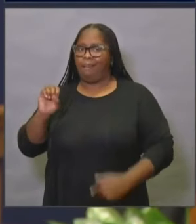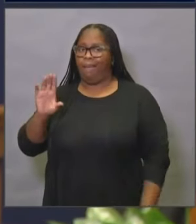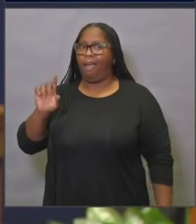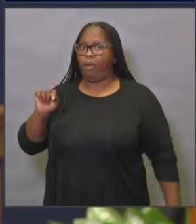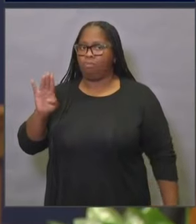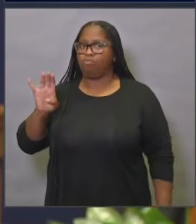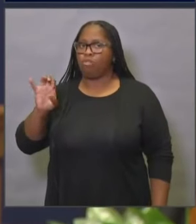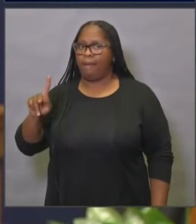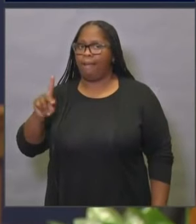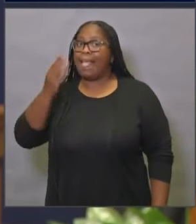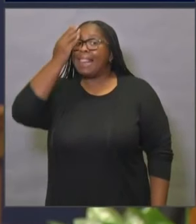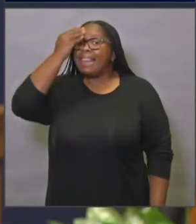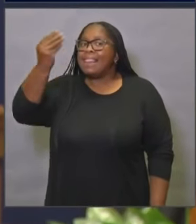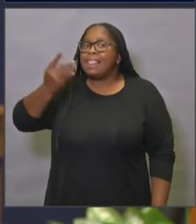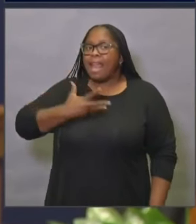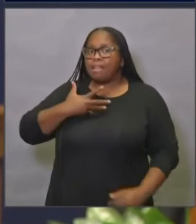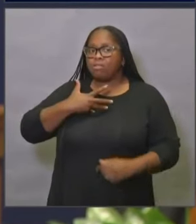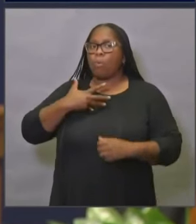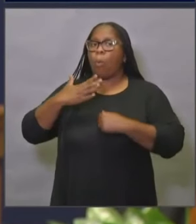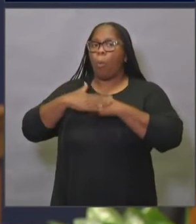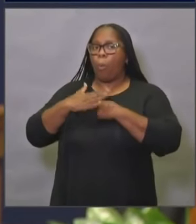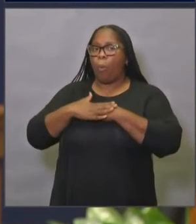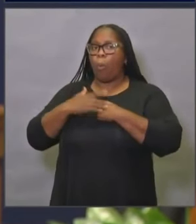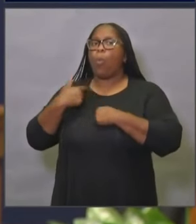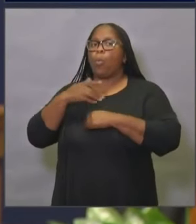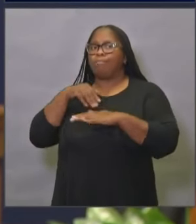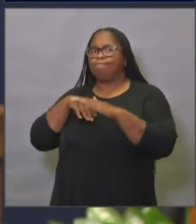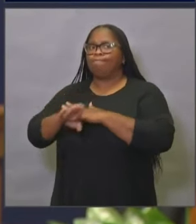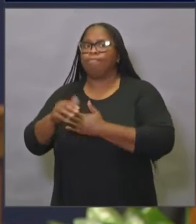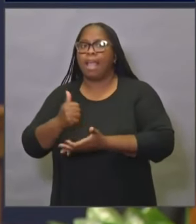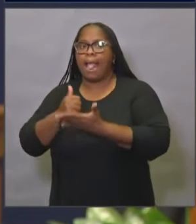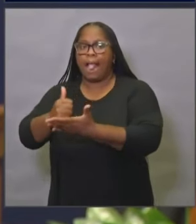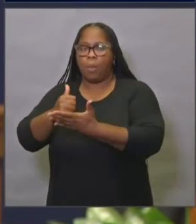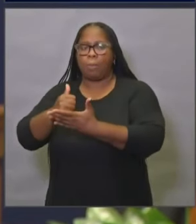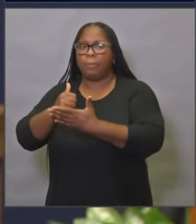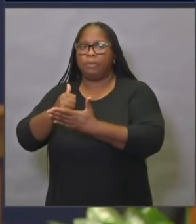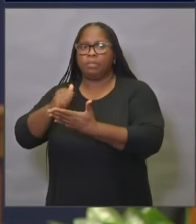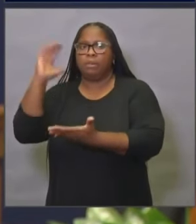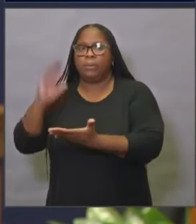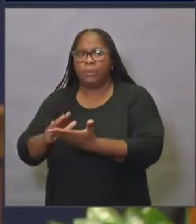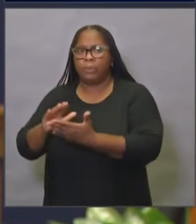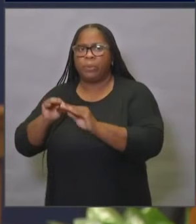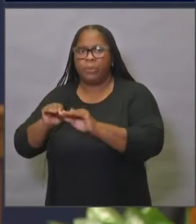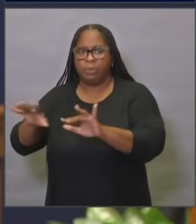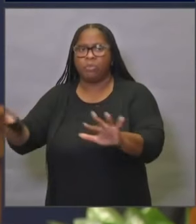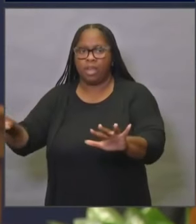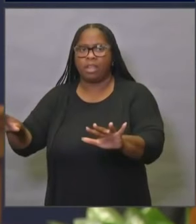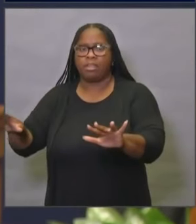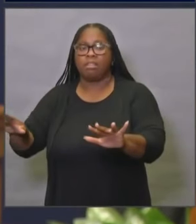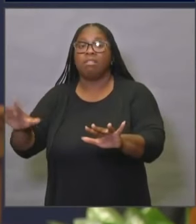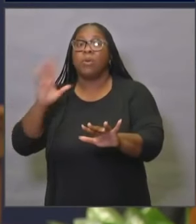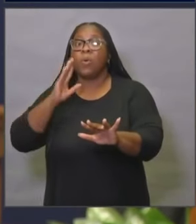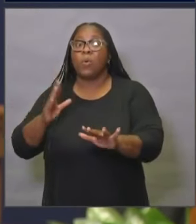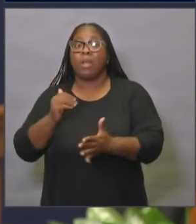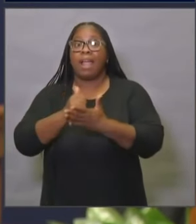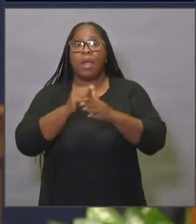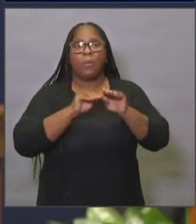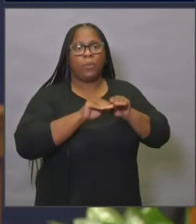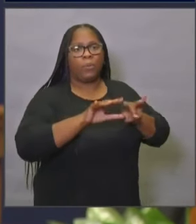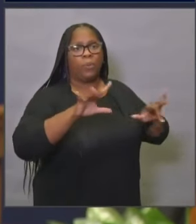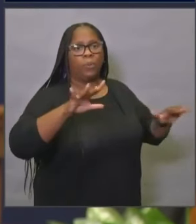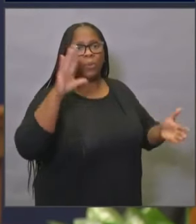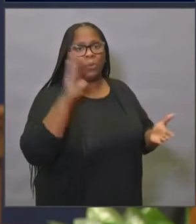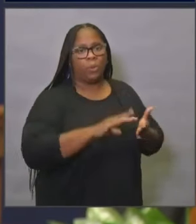that may prevent more cases in terms of people becoming ill inside of your workplace, which could also help slow the spread of the virus in our